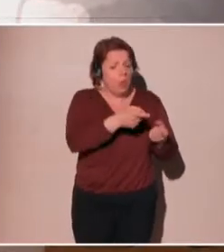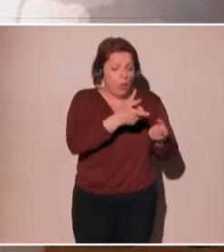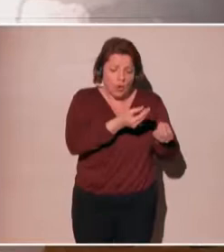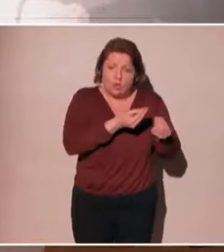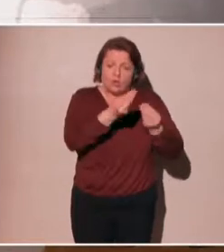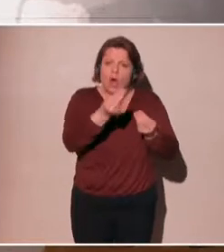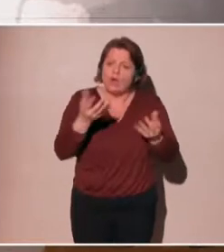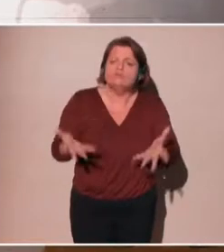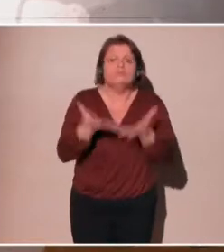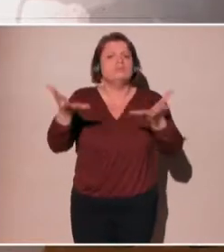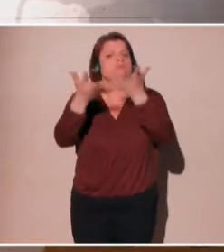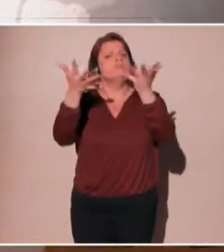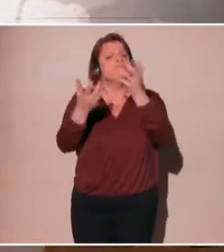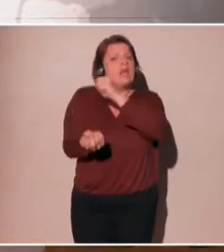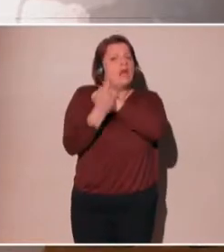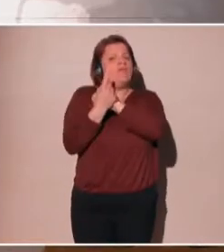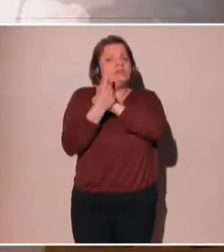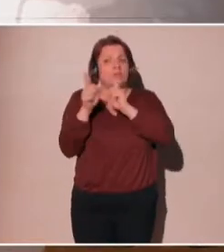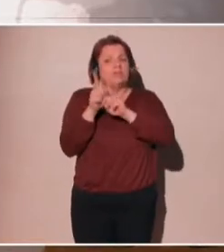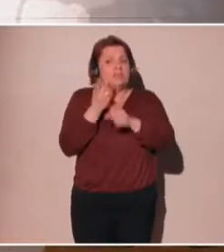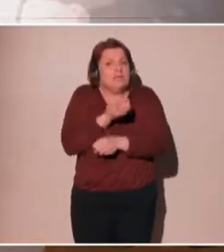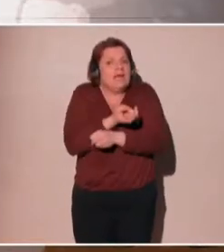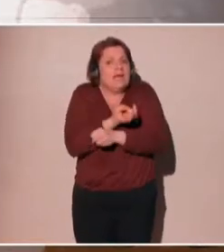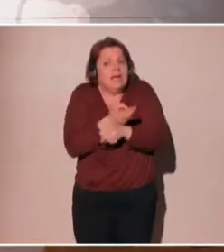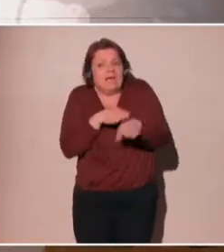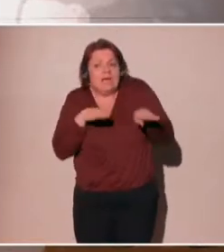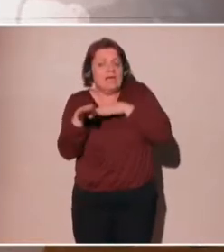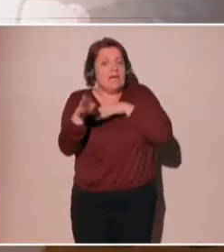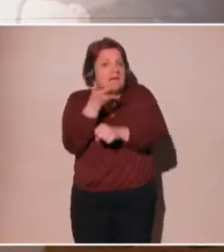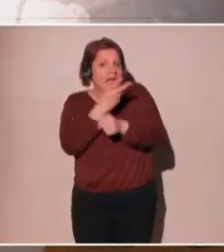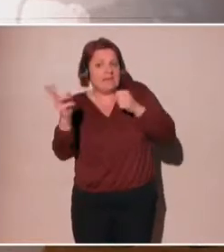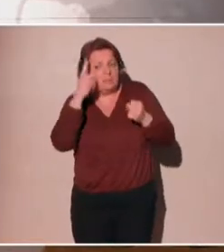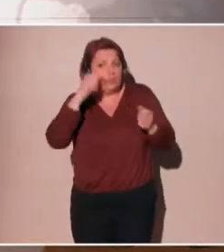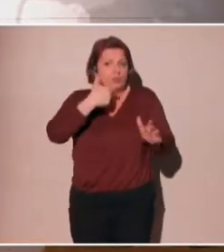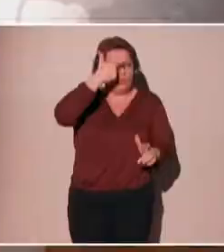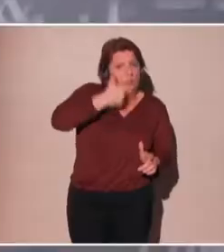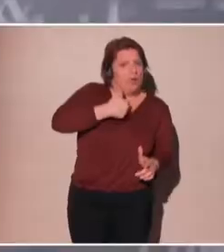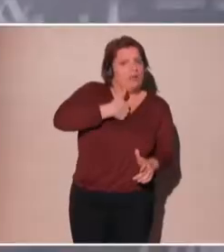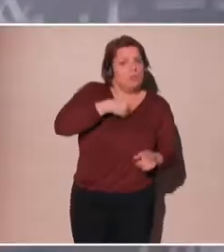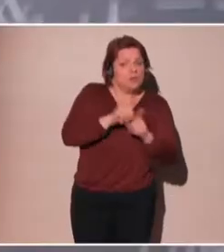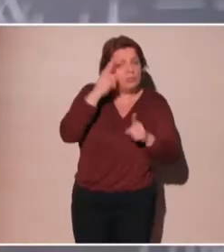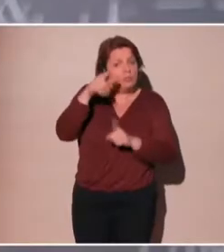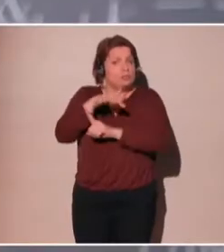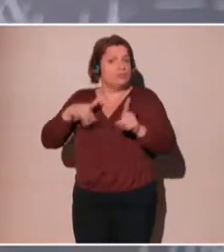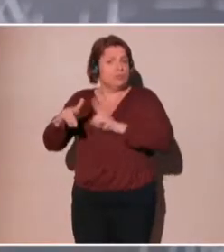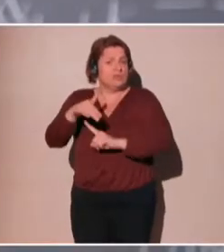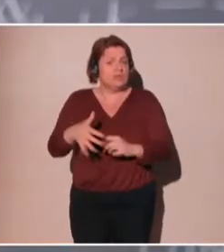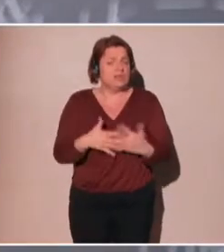Obviously, it's a way of innovating, but it's also a risk for individuals and for our society.